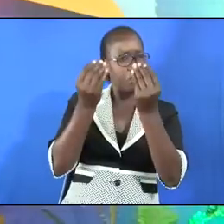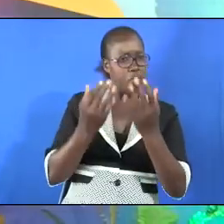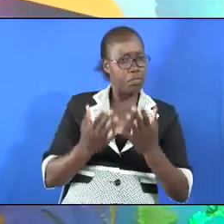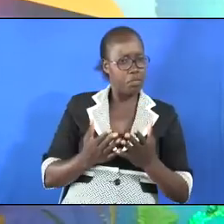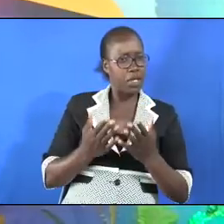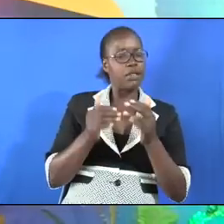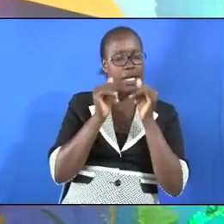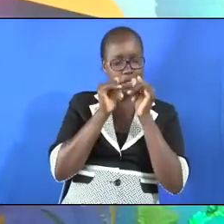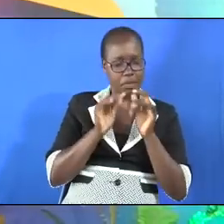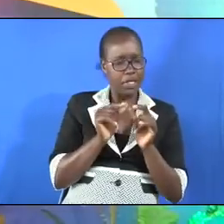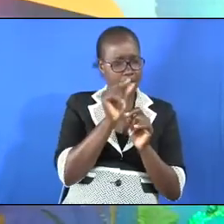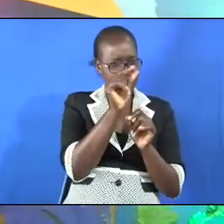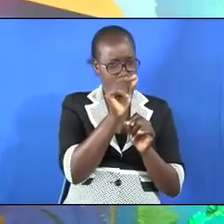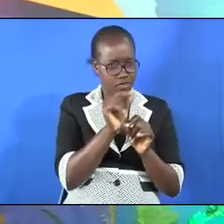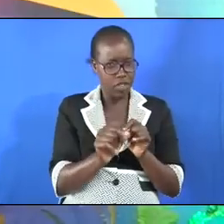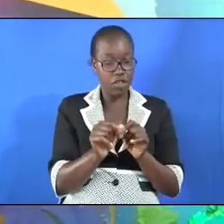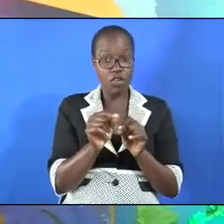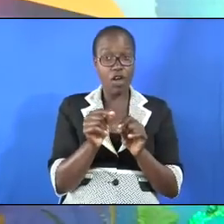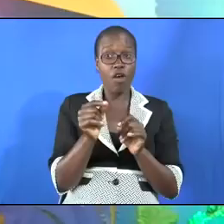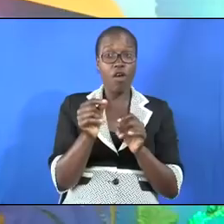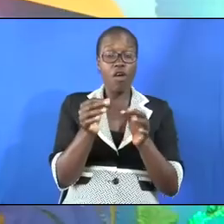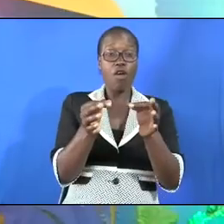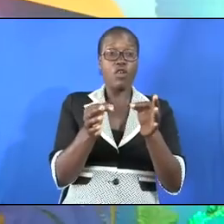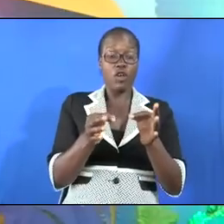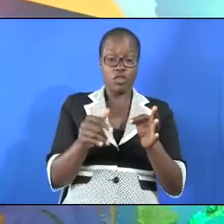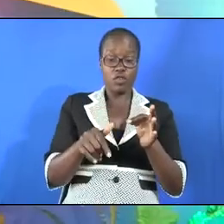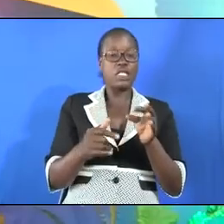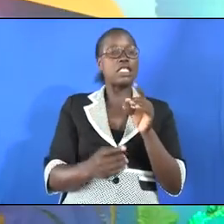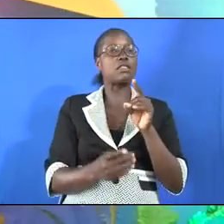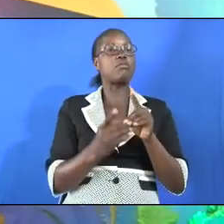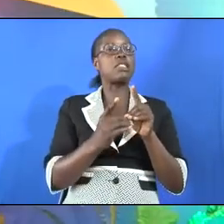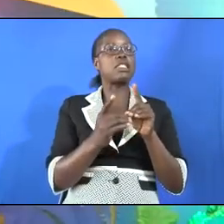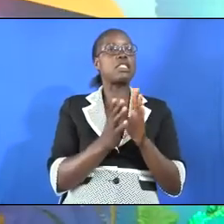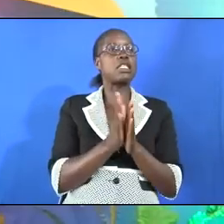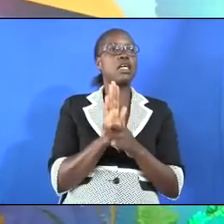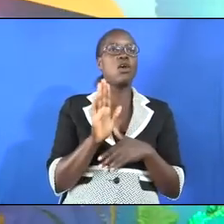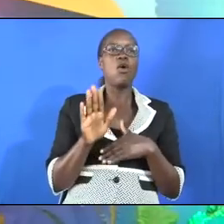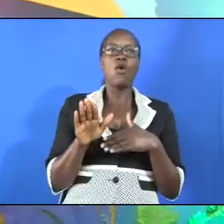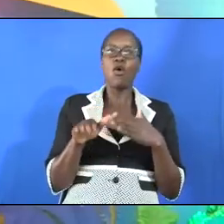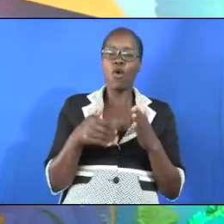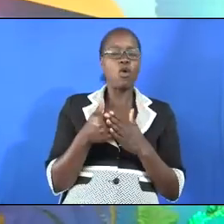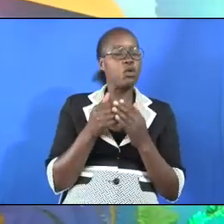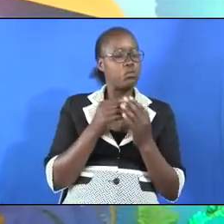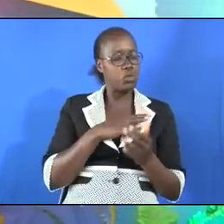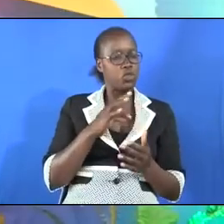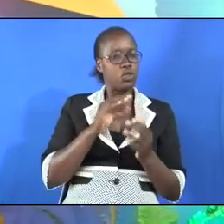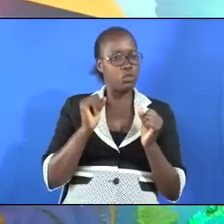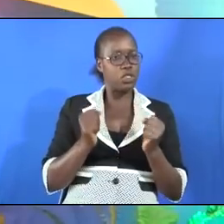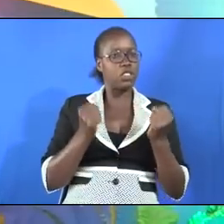and on account of these meetings, that souls will be saved in the kingdom of God.